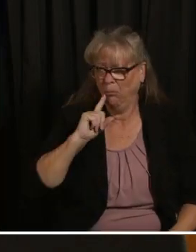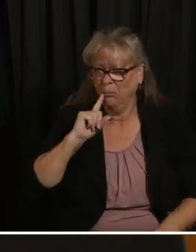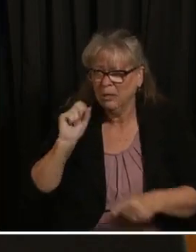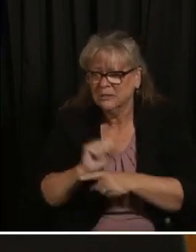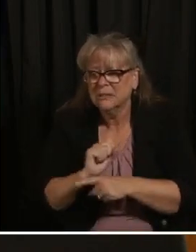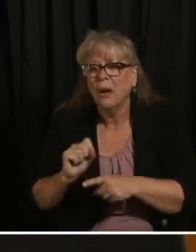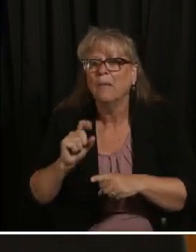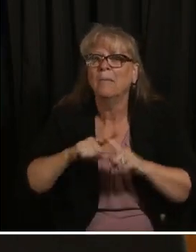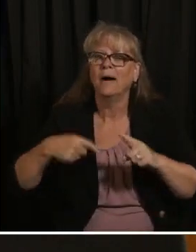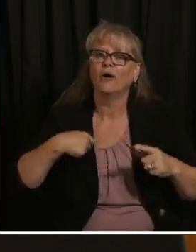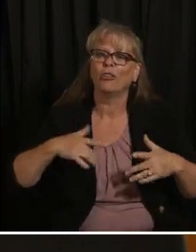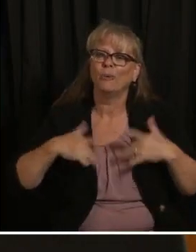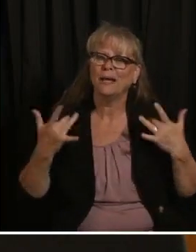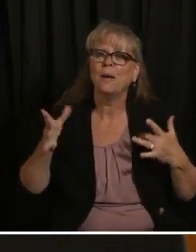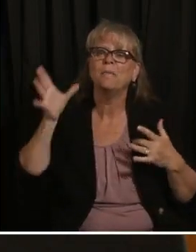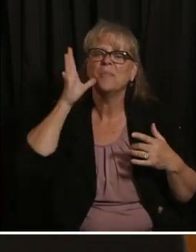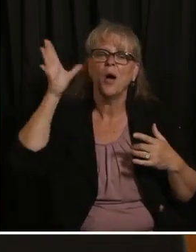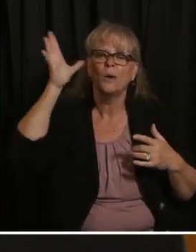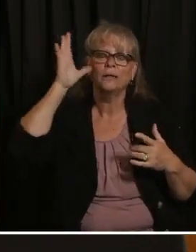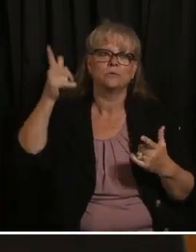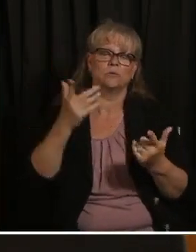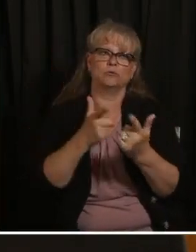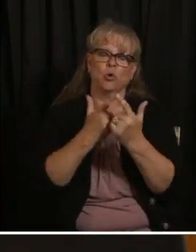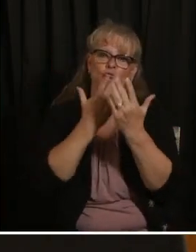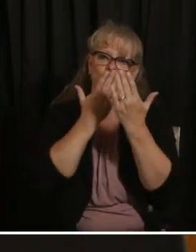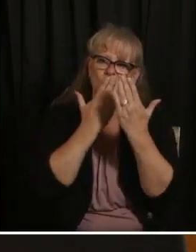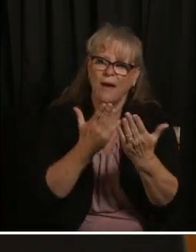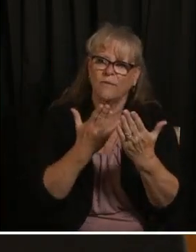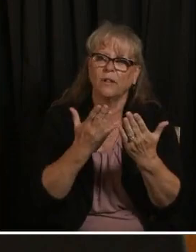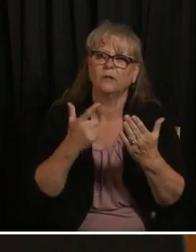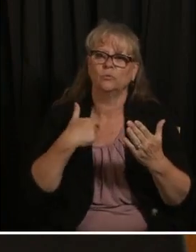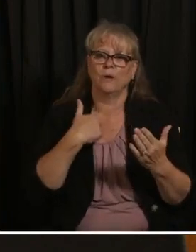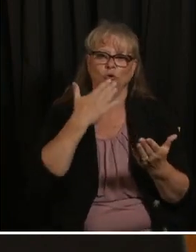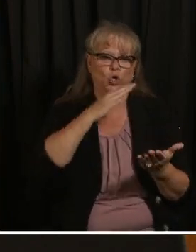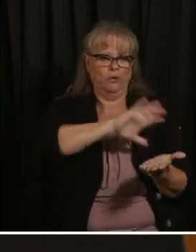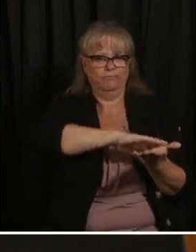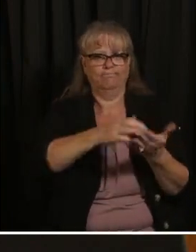are very grateful because now they have a good way to pay for my college thank you